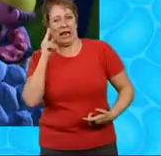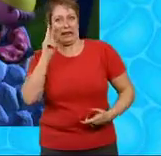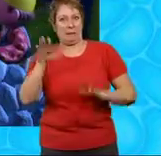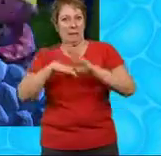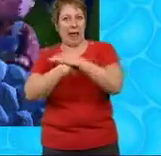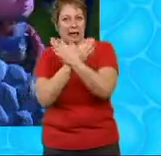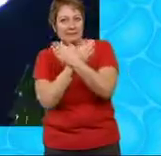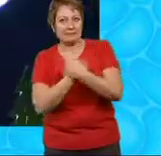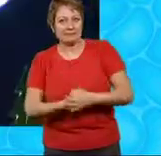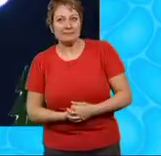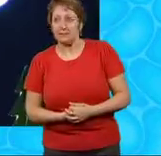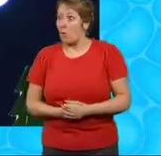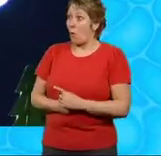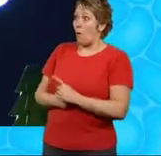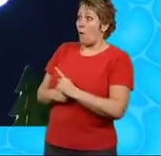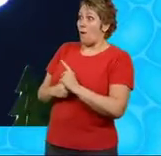the bats